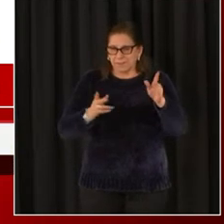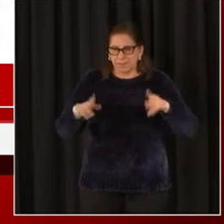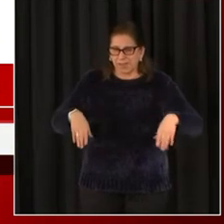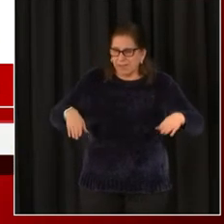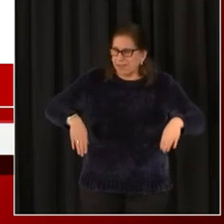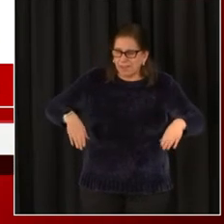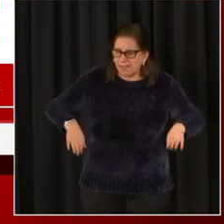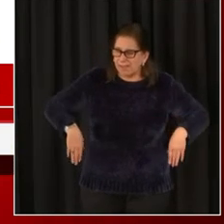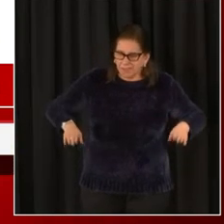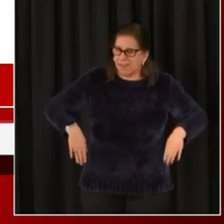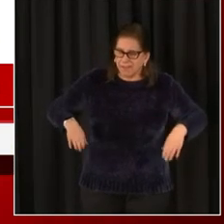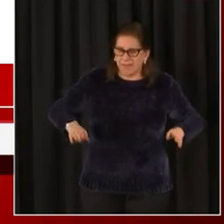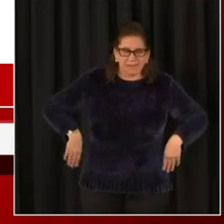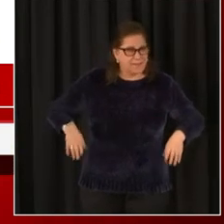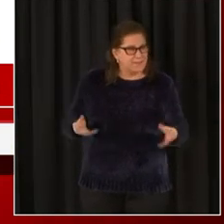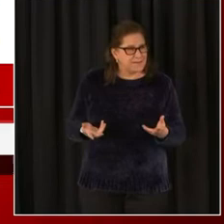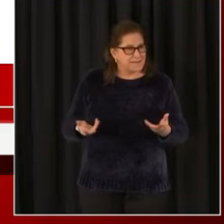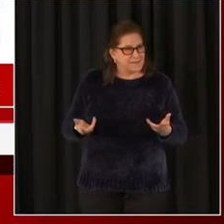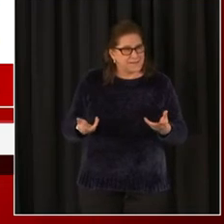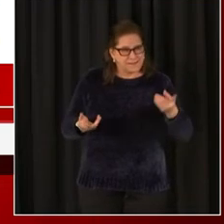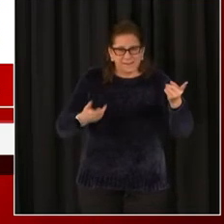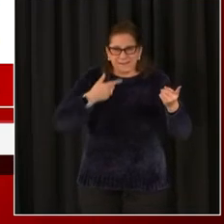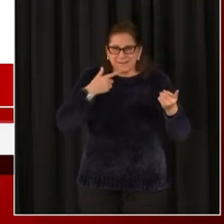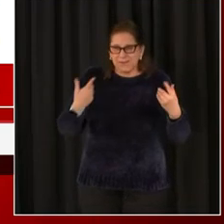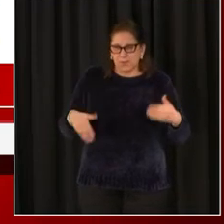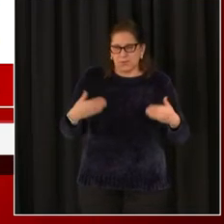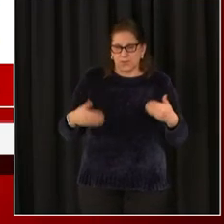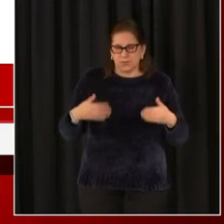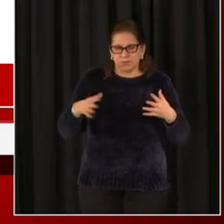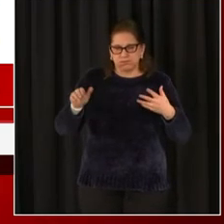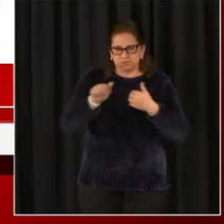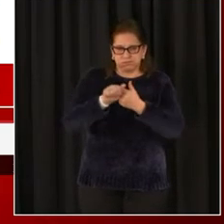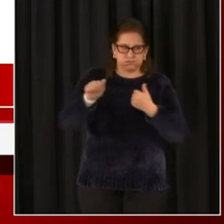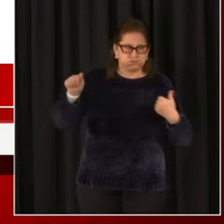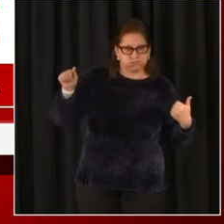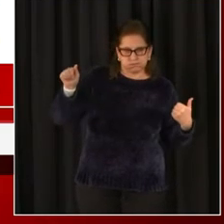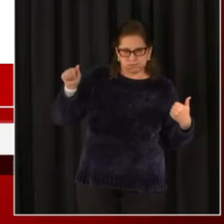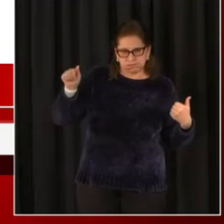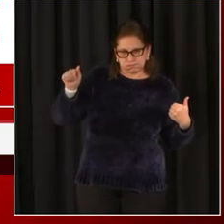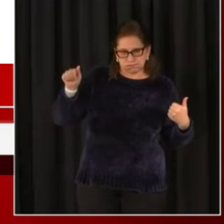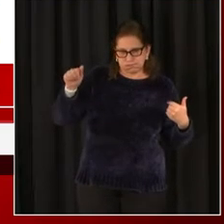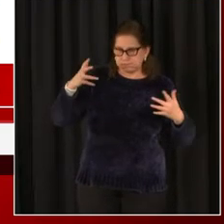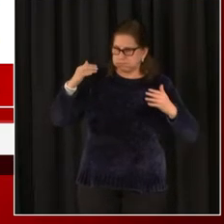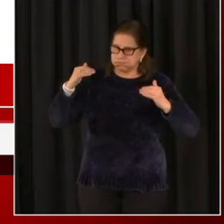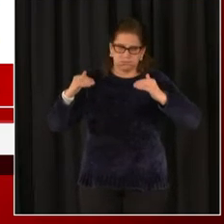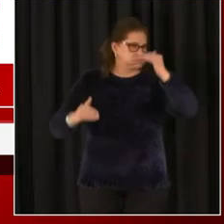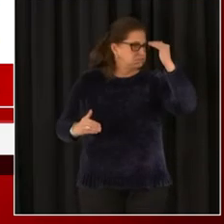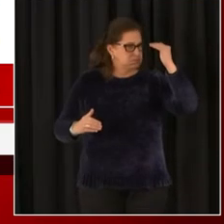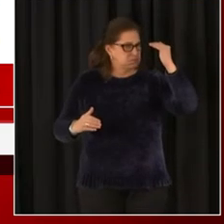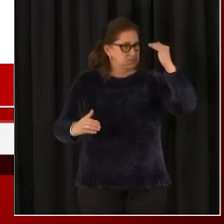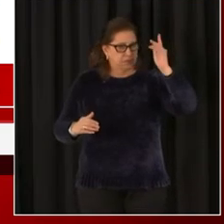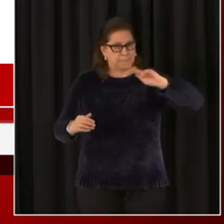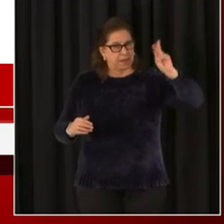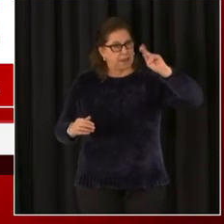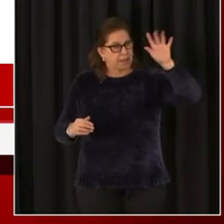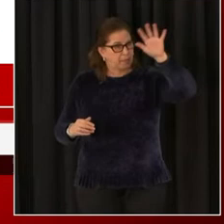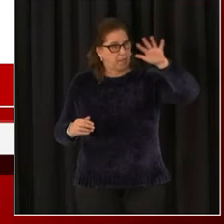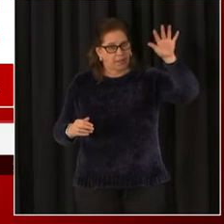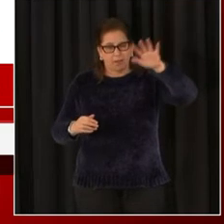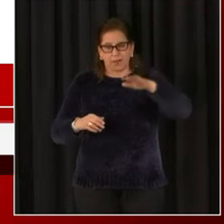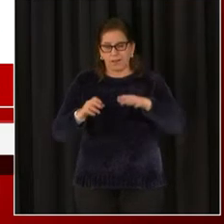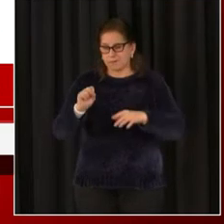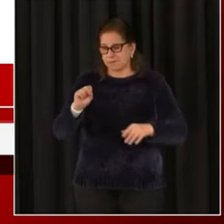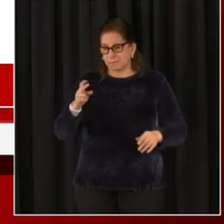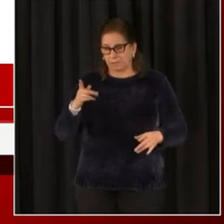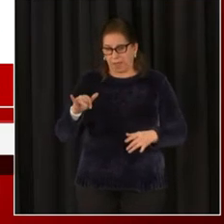still right, Dr. Nesbitt? So, you know, we, we can just see that there is, that there's a big Delta there that we have to close. And